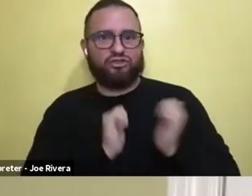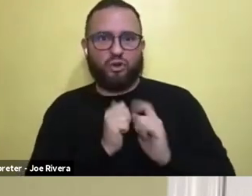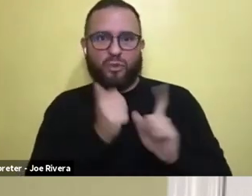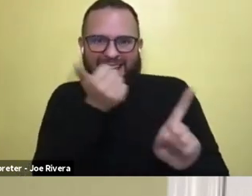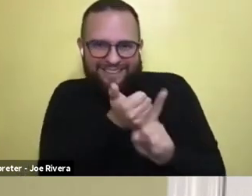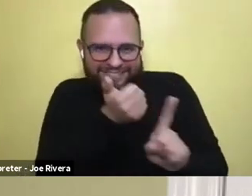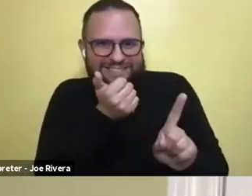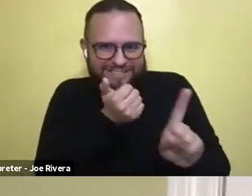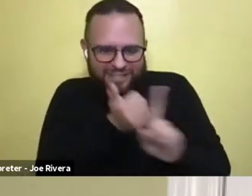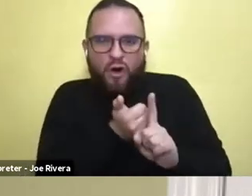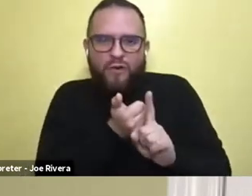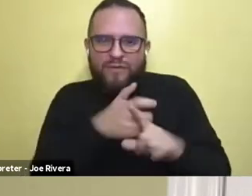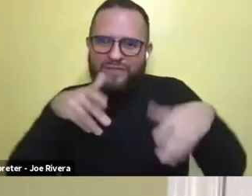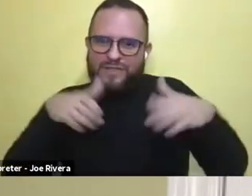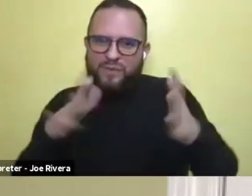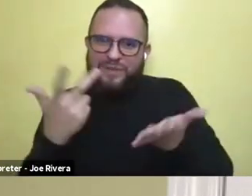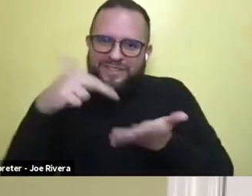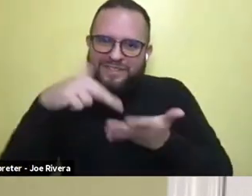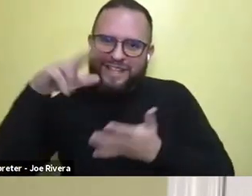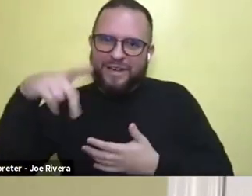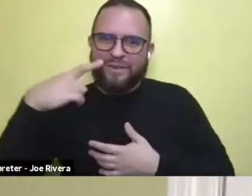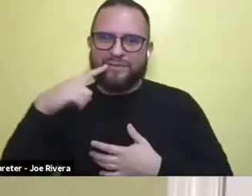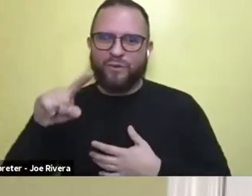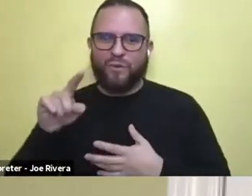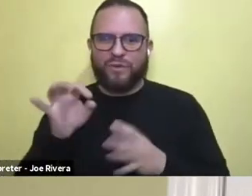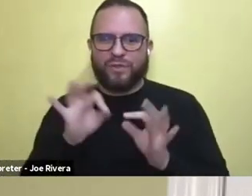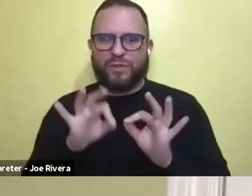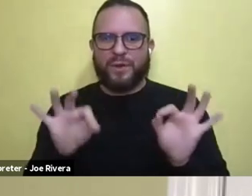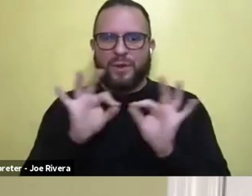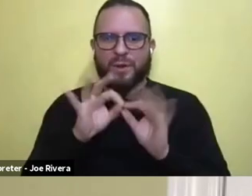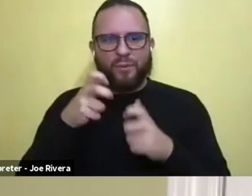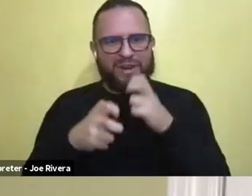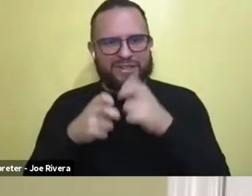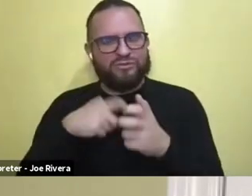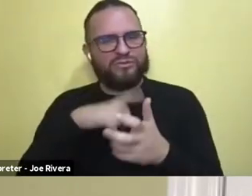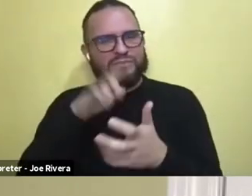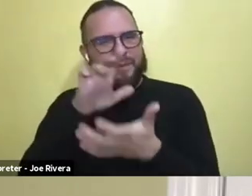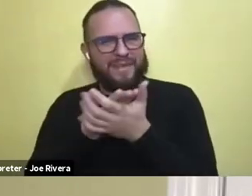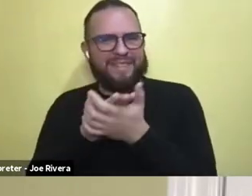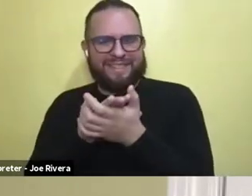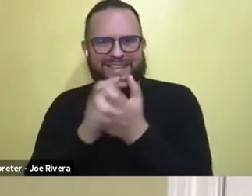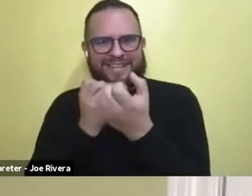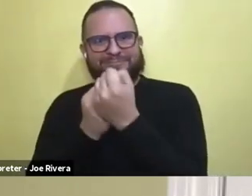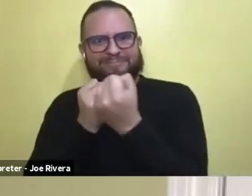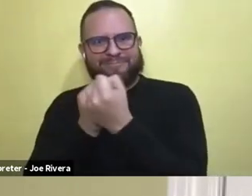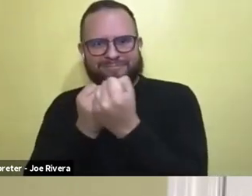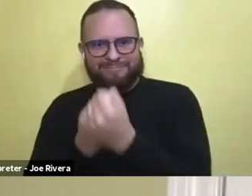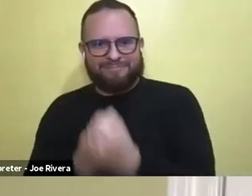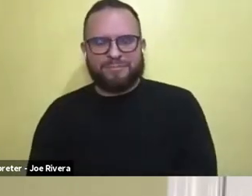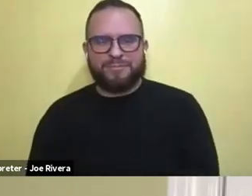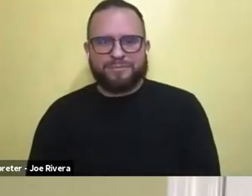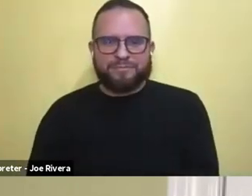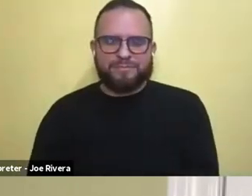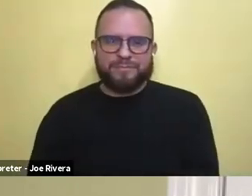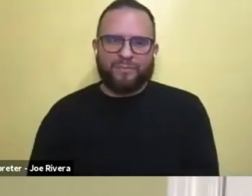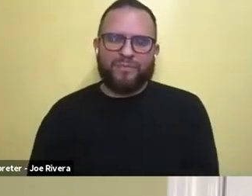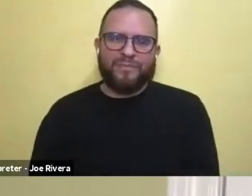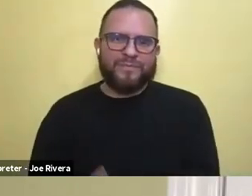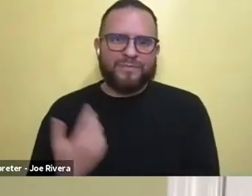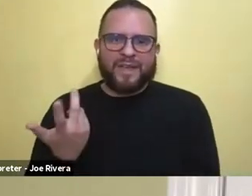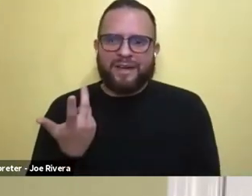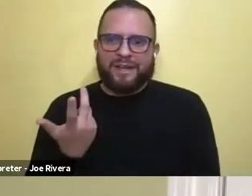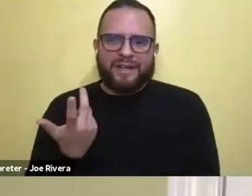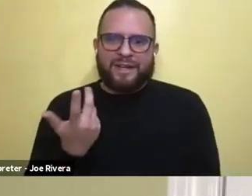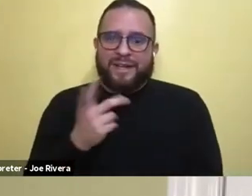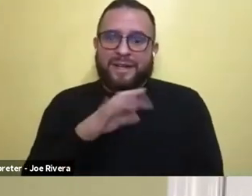uh, for, for the important issues that I believe in, you know, um, and I've all, I mean, the entire show